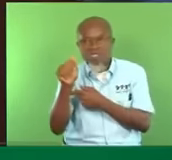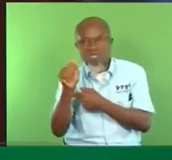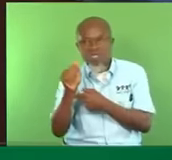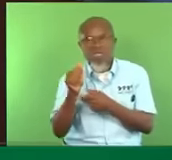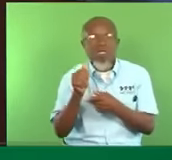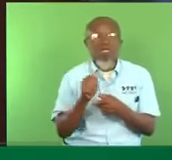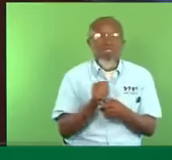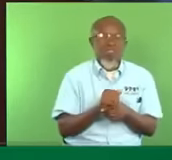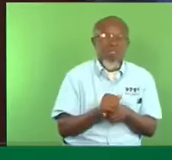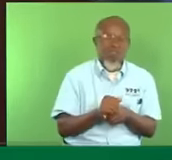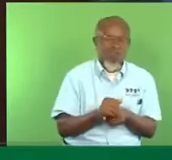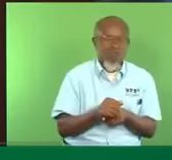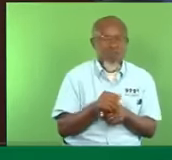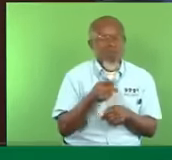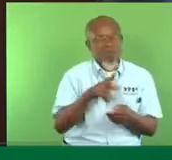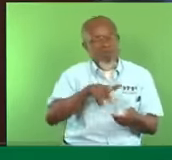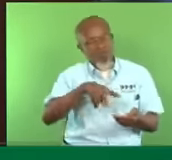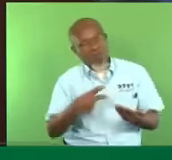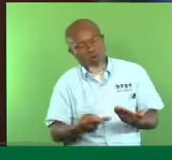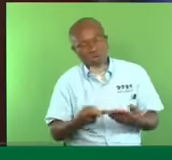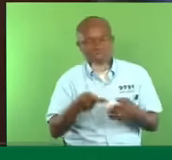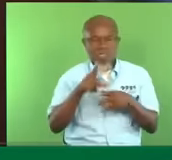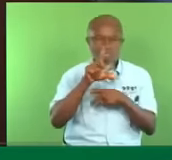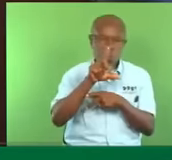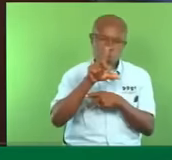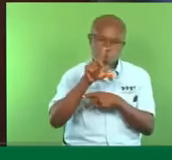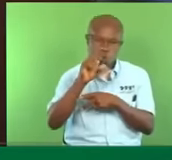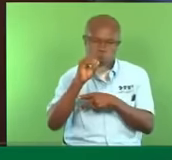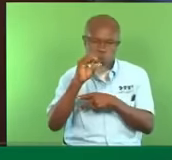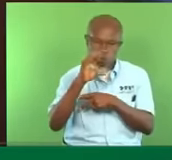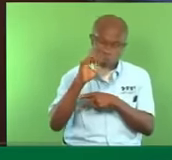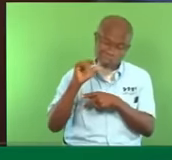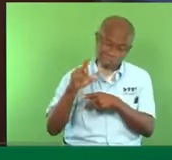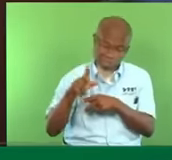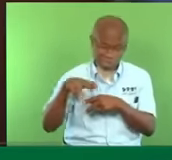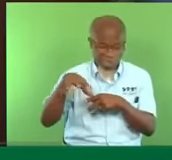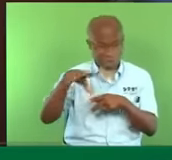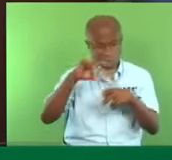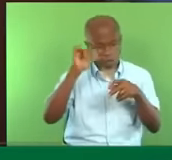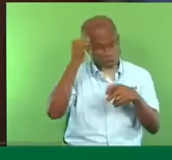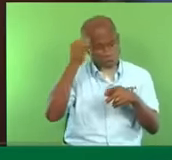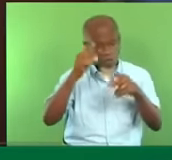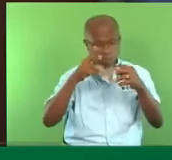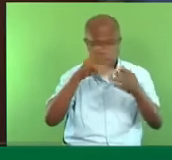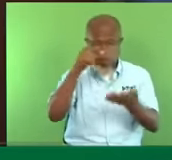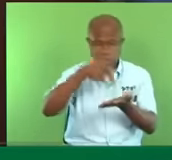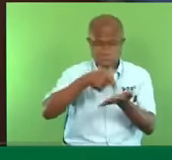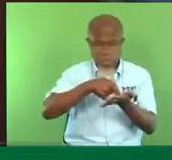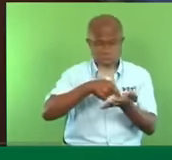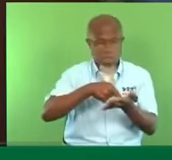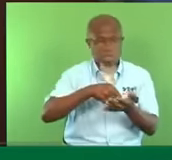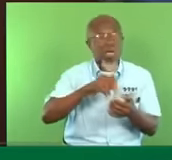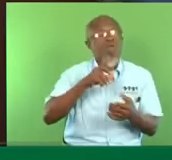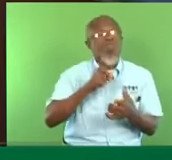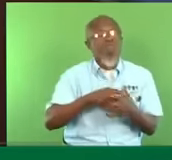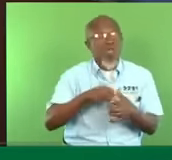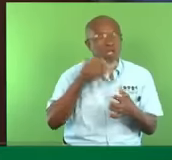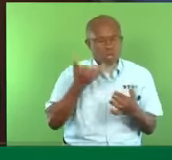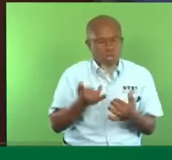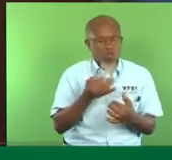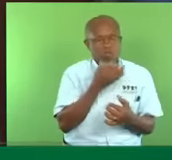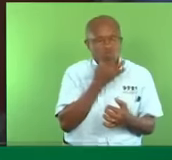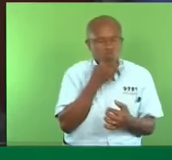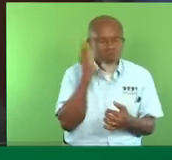elections. They are on the way out, Mr. Deputy Speaker, and we cannot continue this way, Mr.